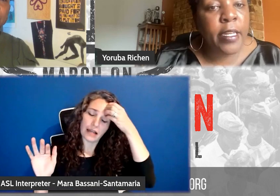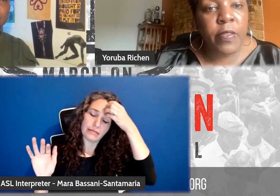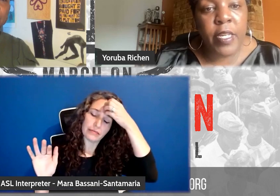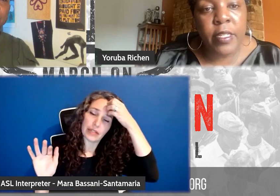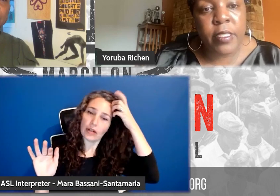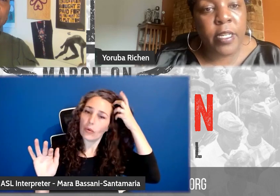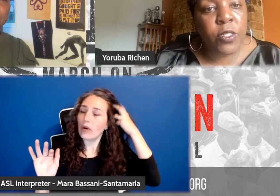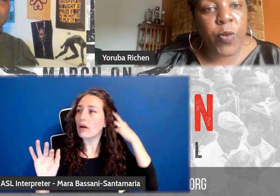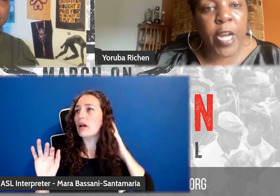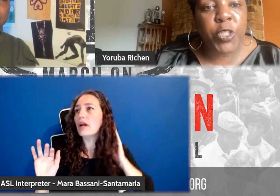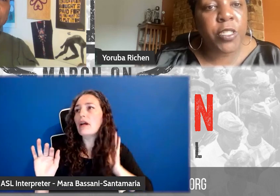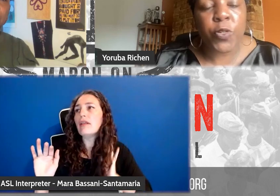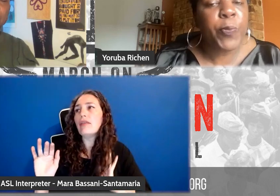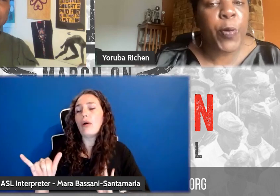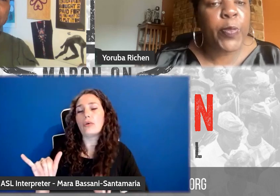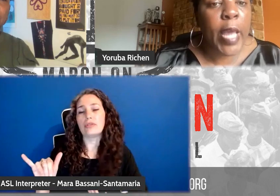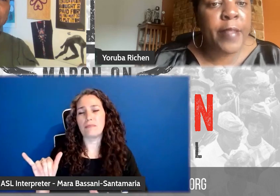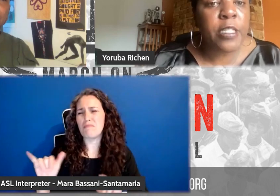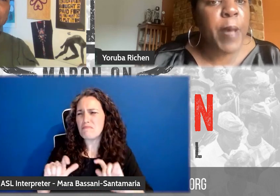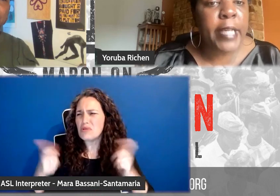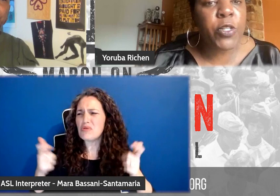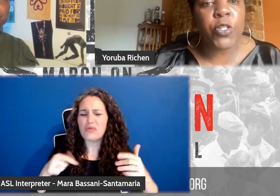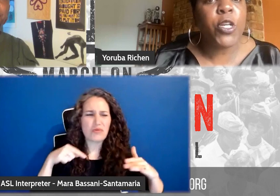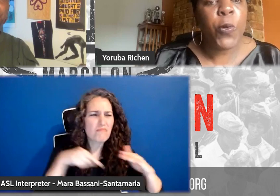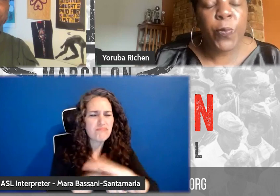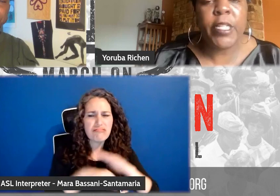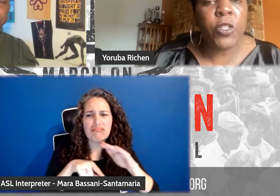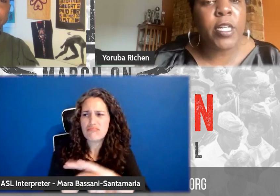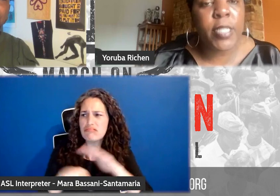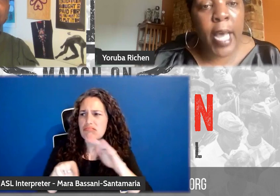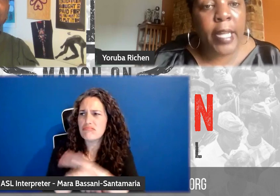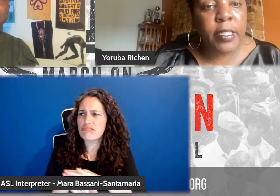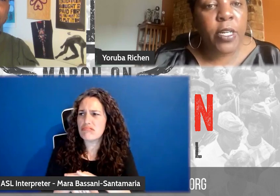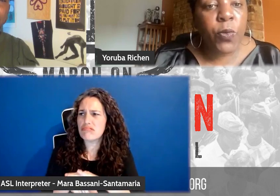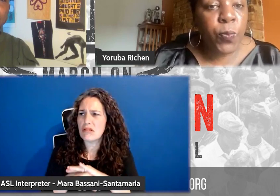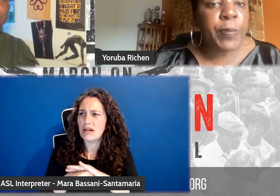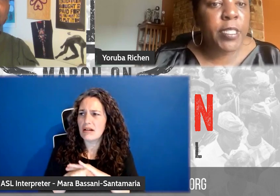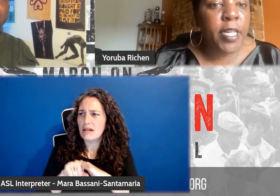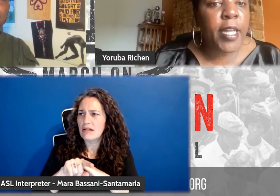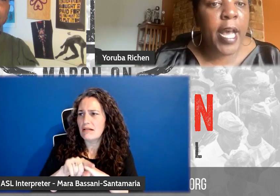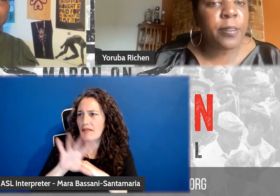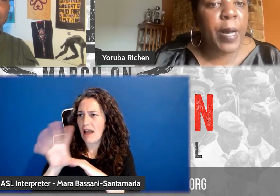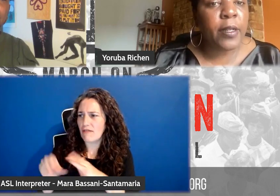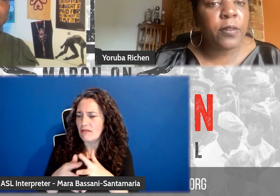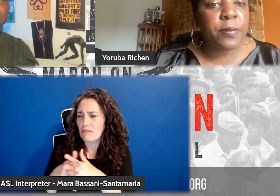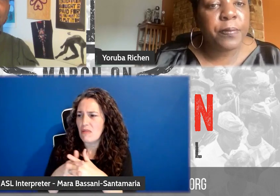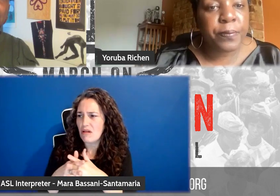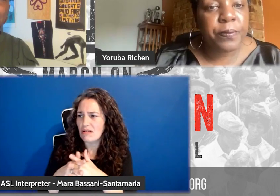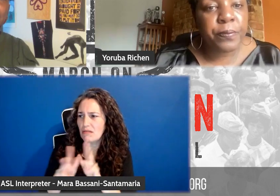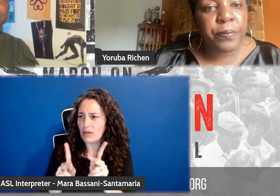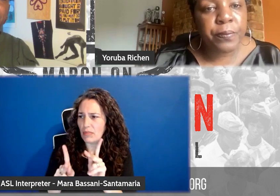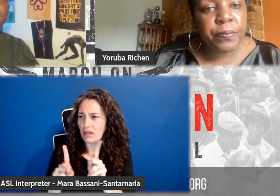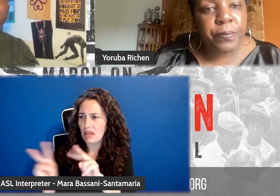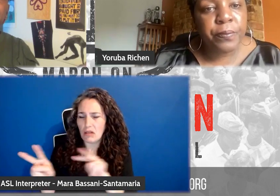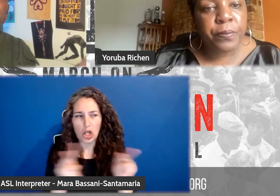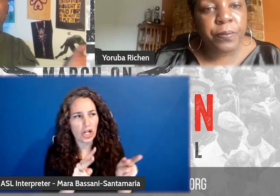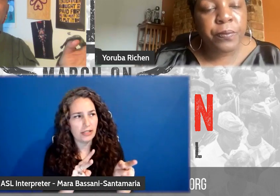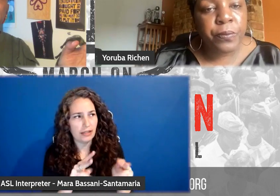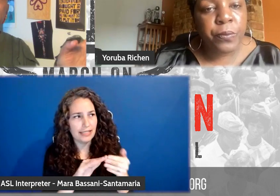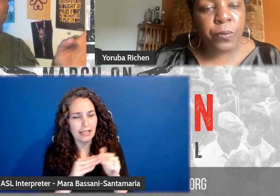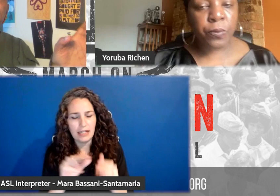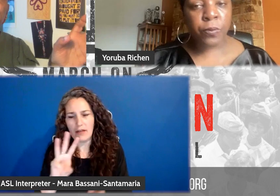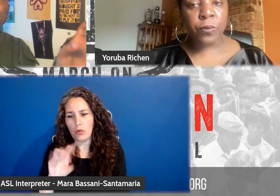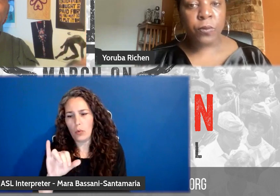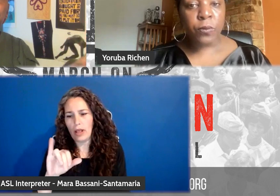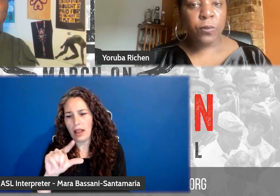they had these insurrections or where they had these massacres really looked at Wilmington as a model. Yeah. There